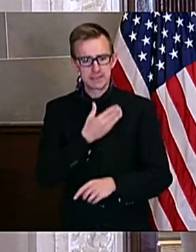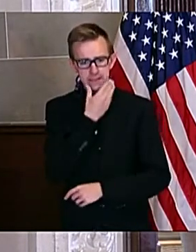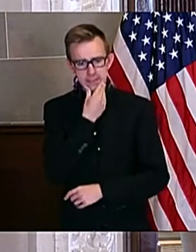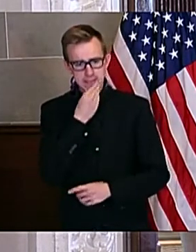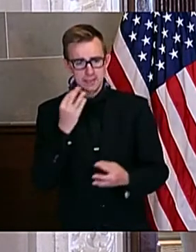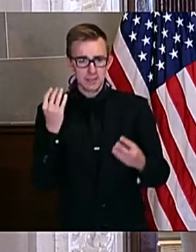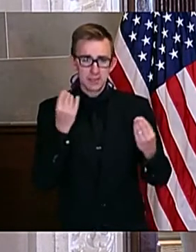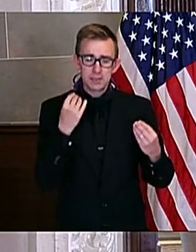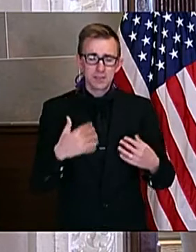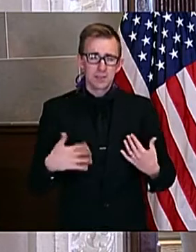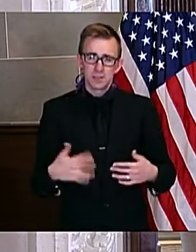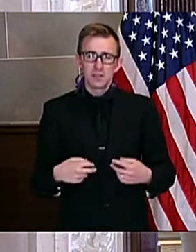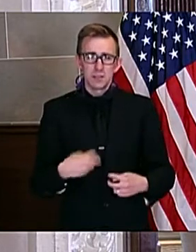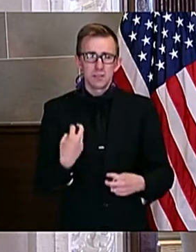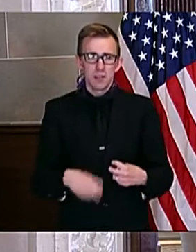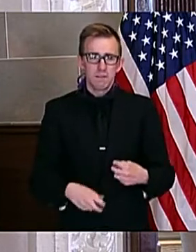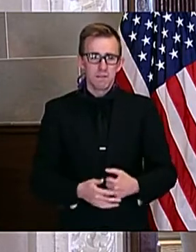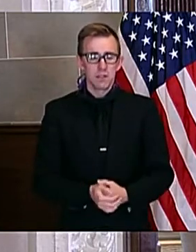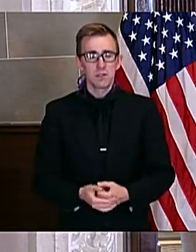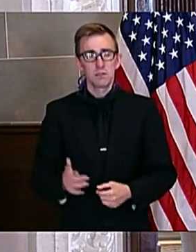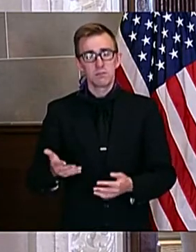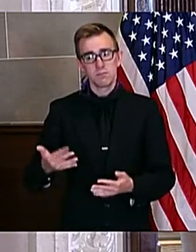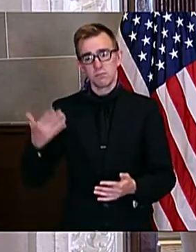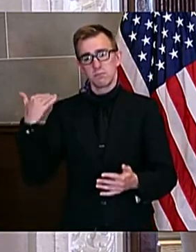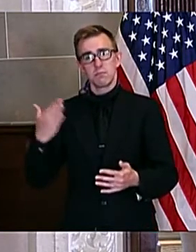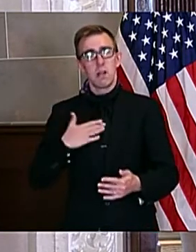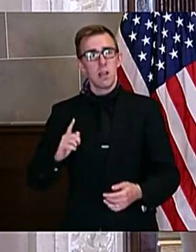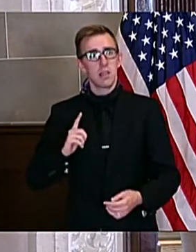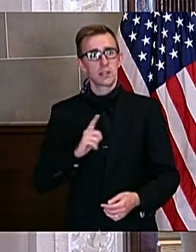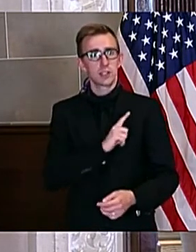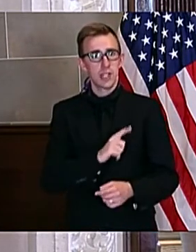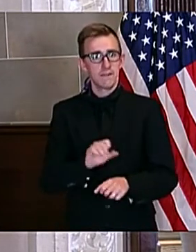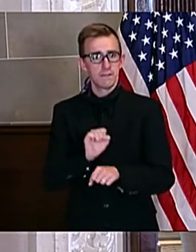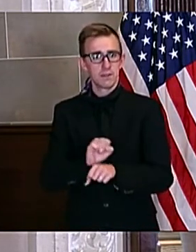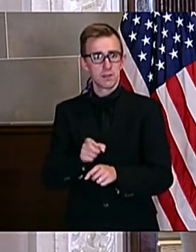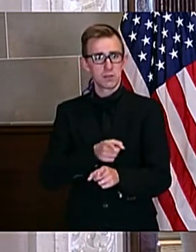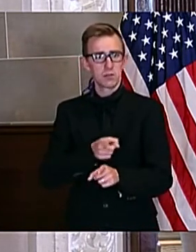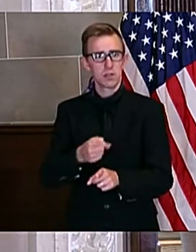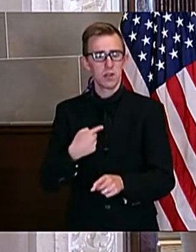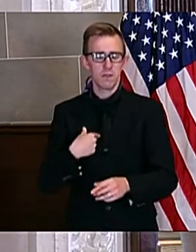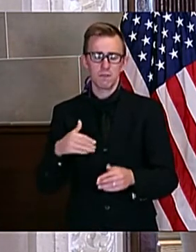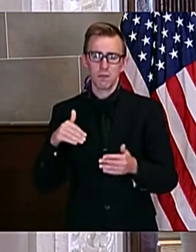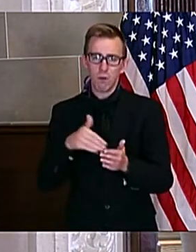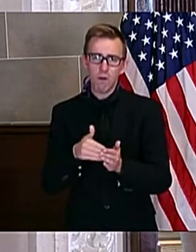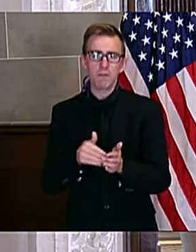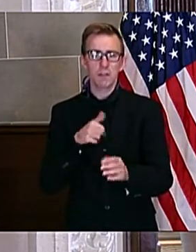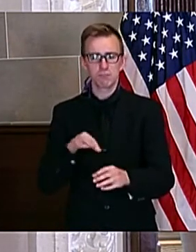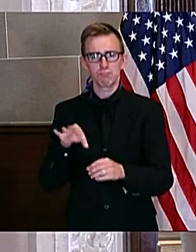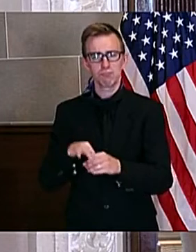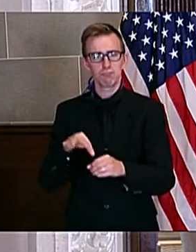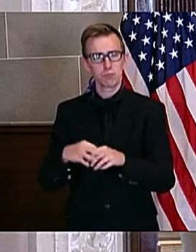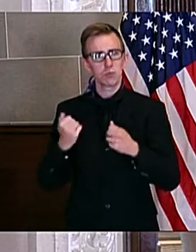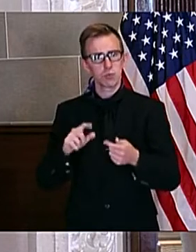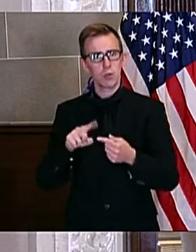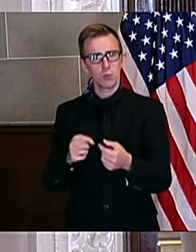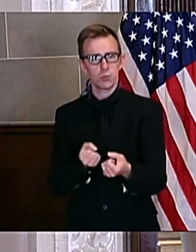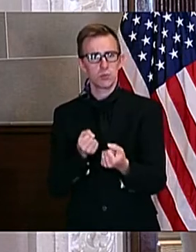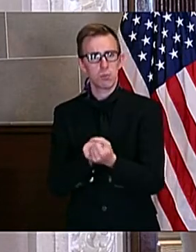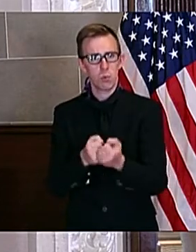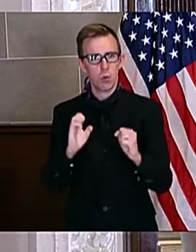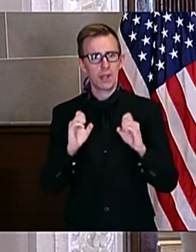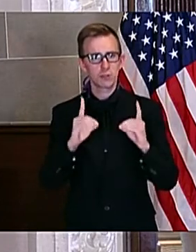During my legislative career, I have consistently voted for fully funded education budgets.